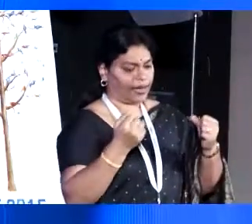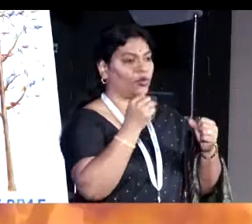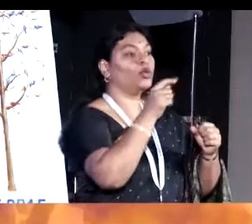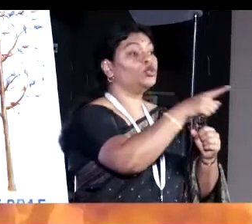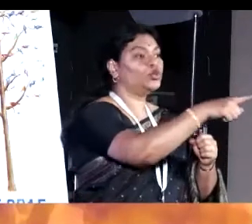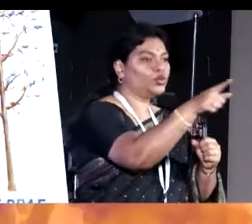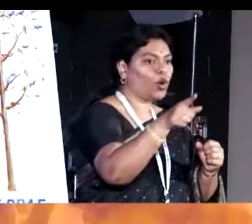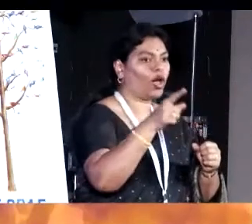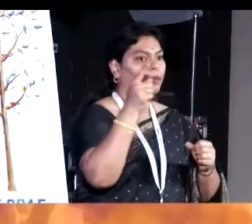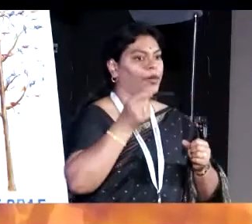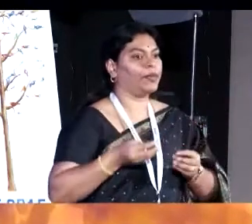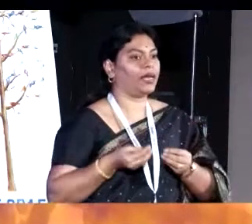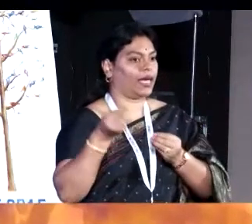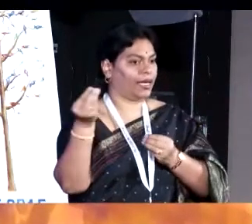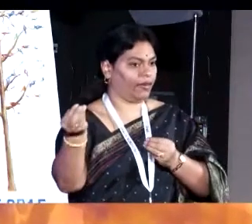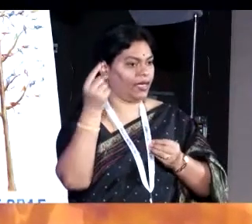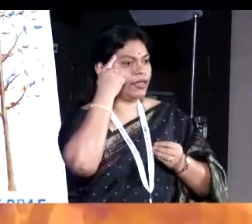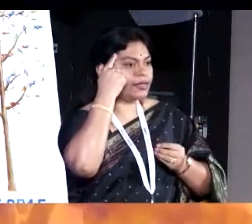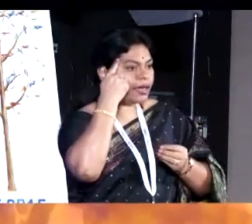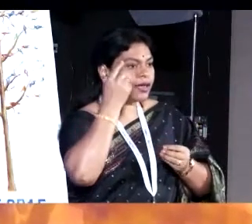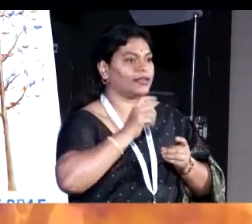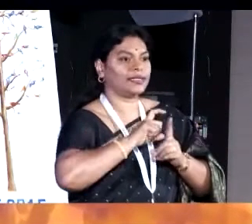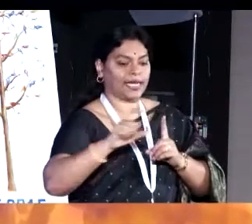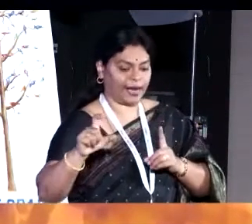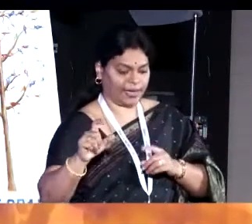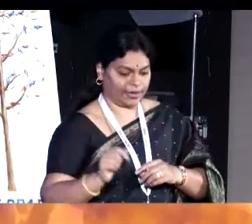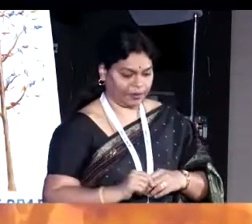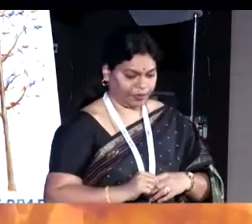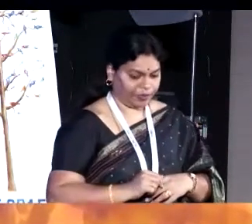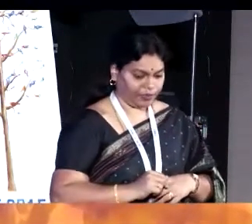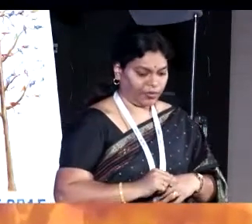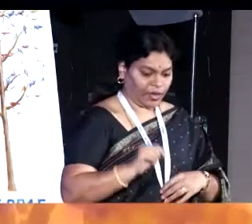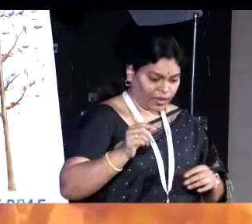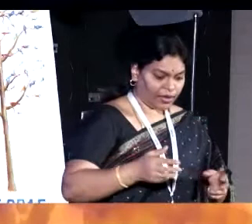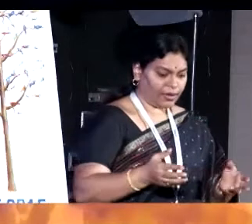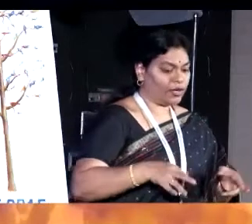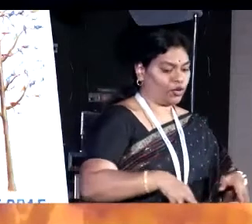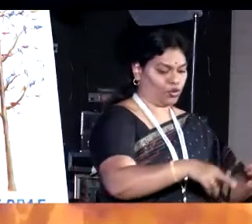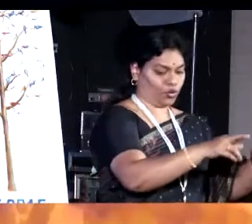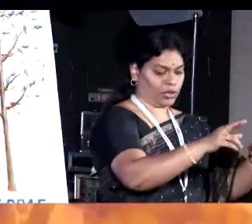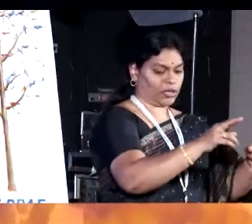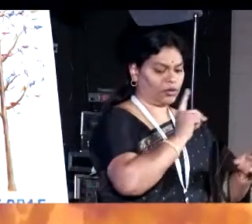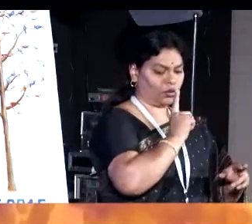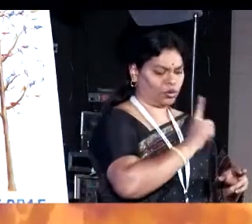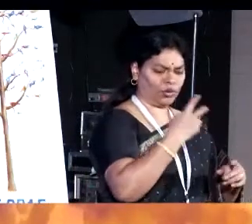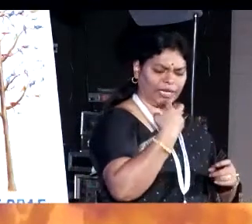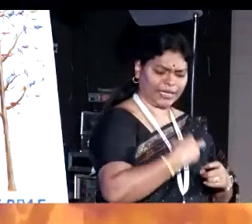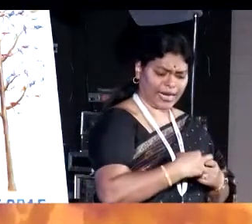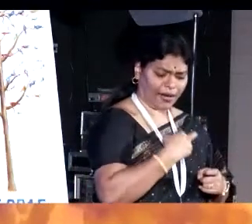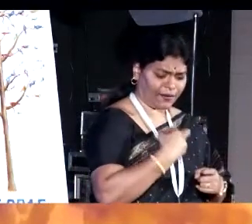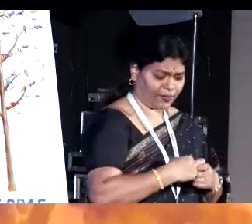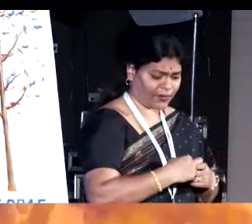give and think that it is going in charity. Look at the shots of the road, absolutely tough terrain.